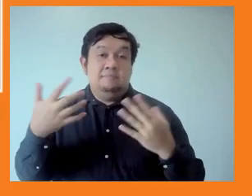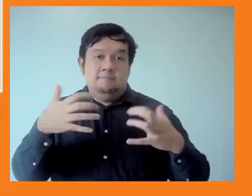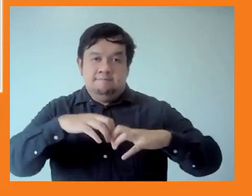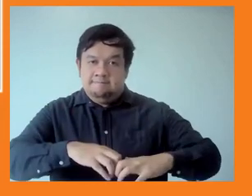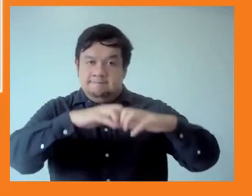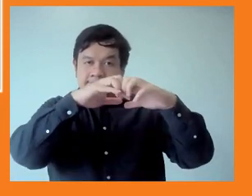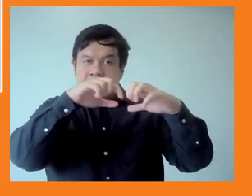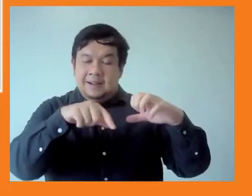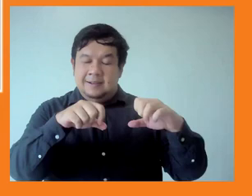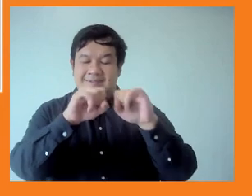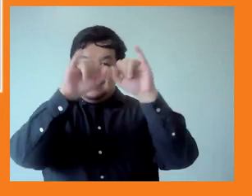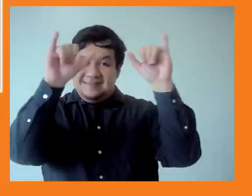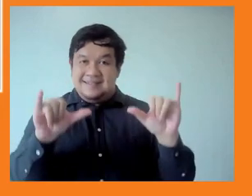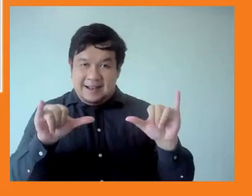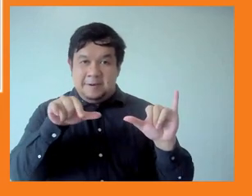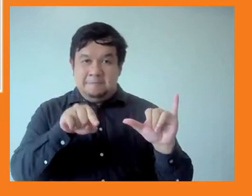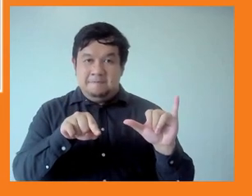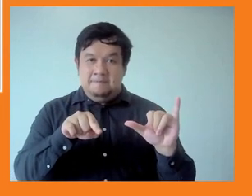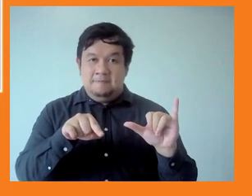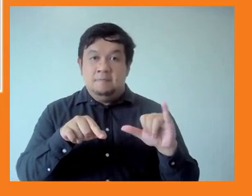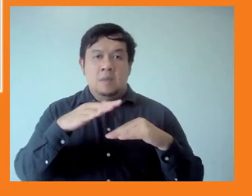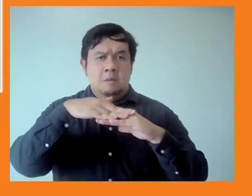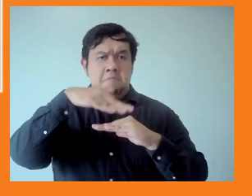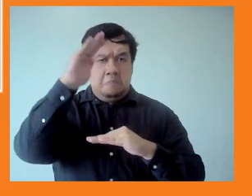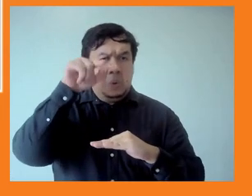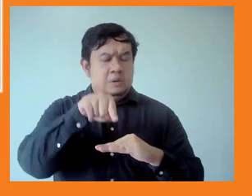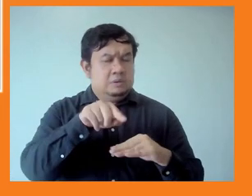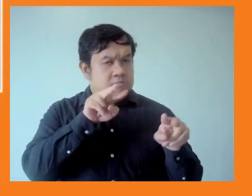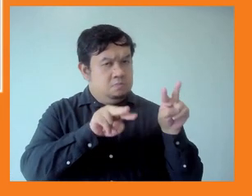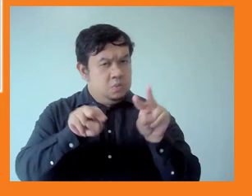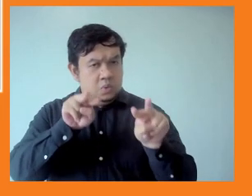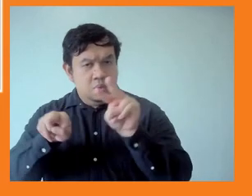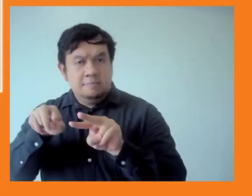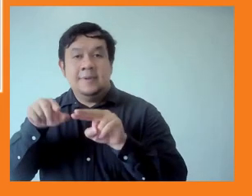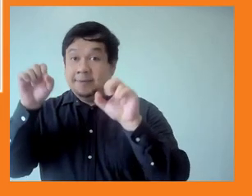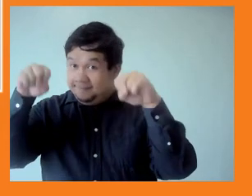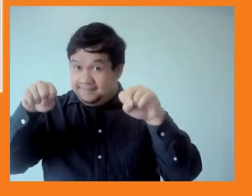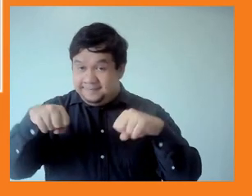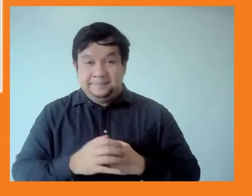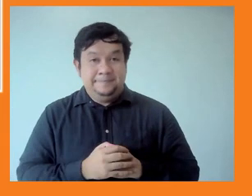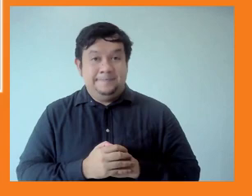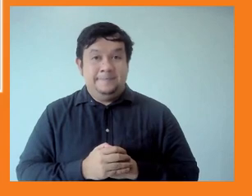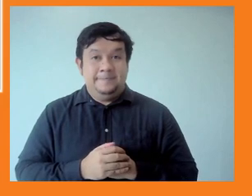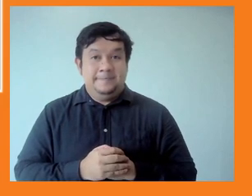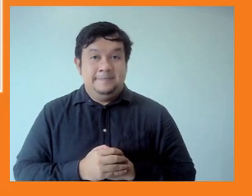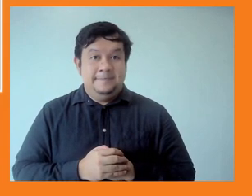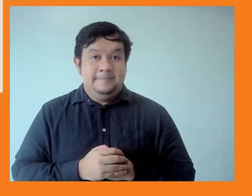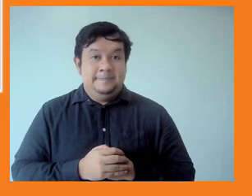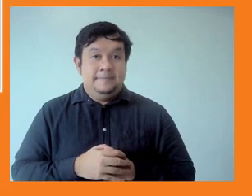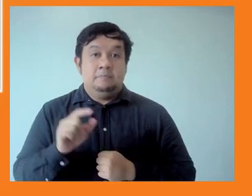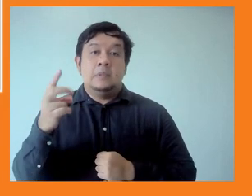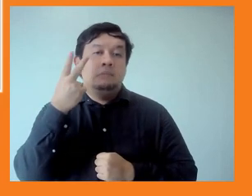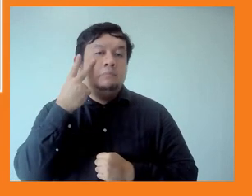growth as inclusive as impossible, and having a better measure that includes environmental degradation.